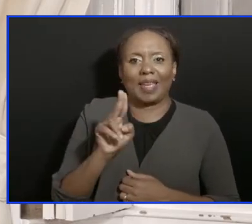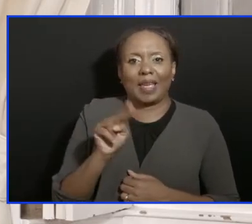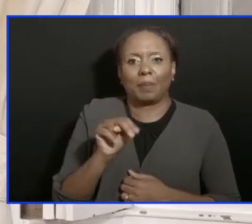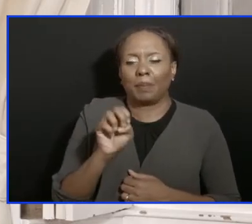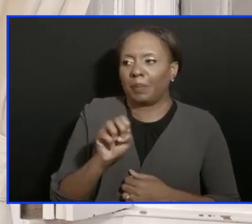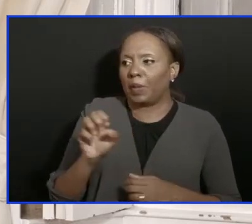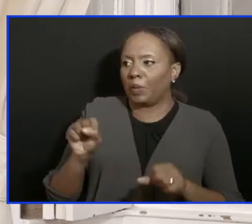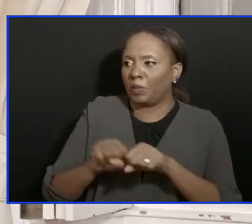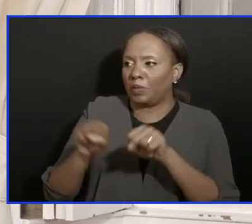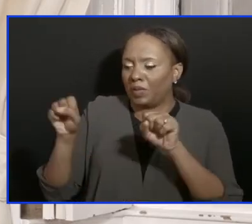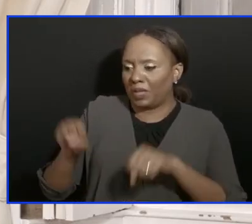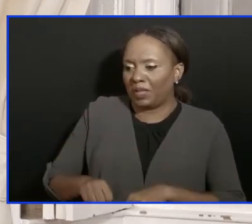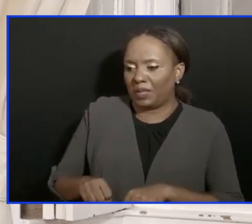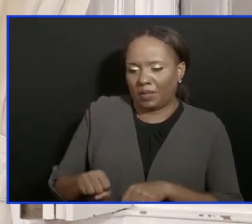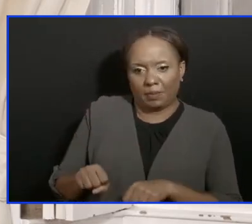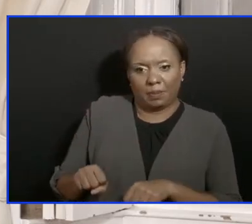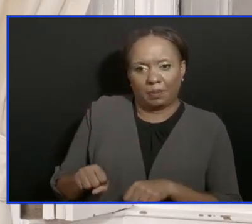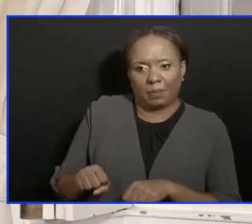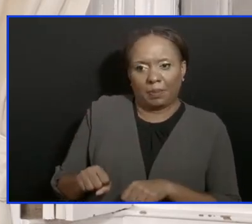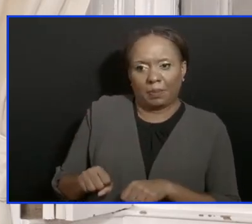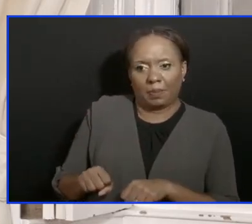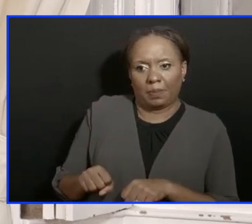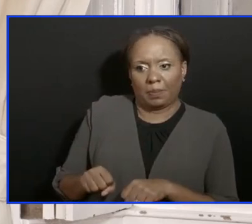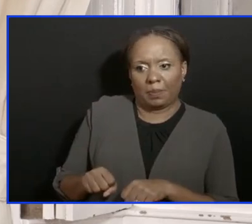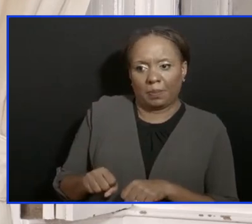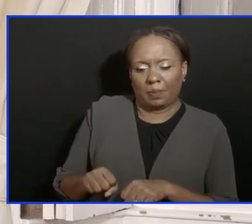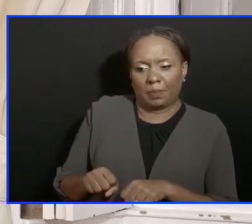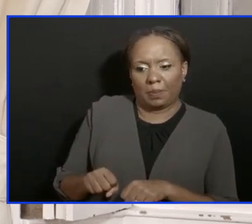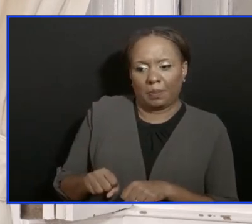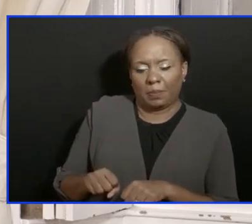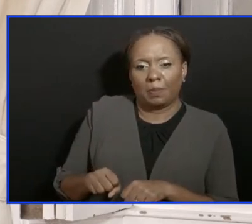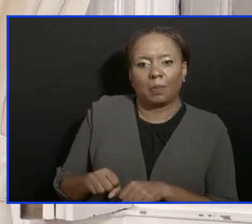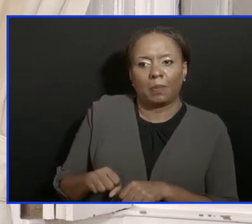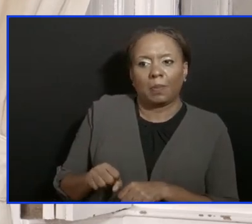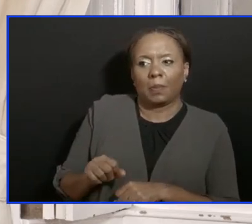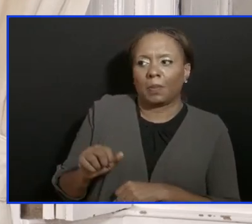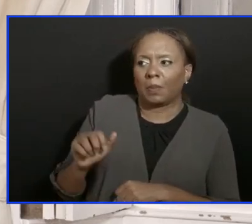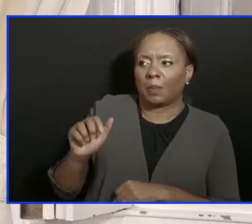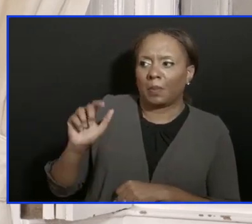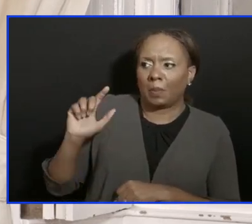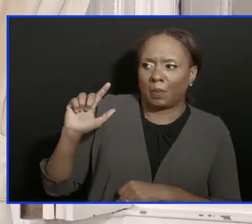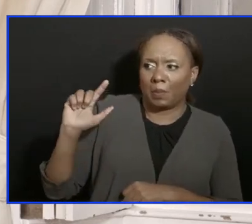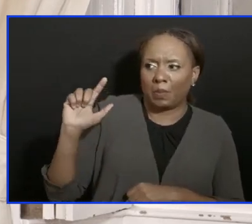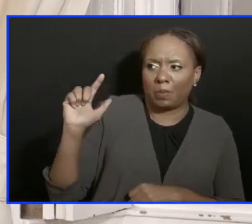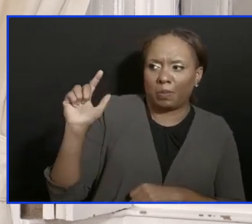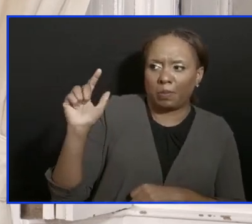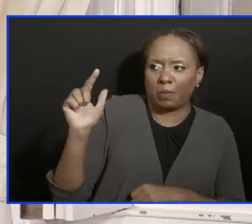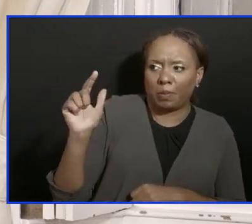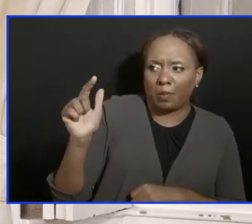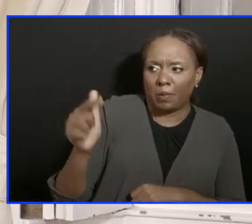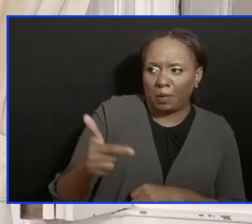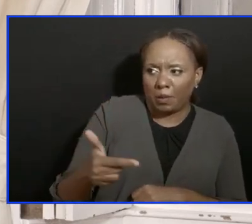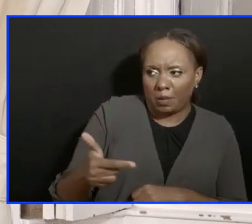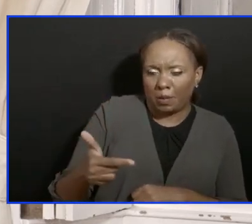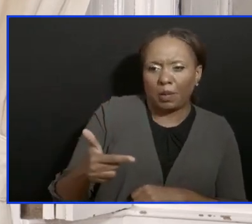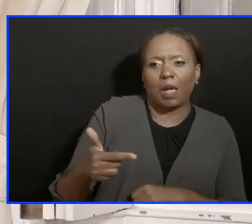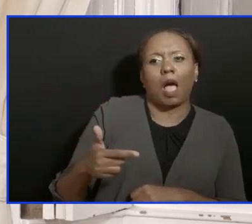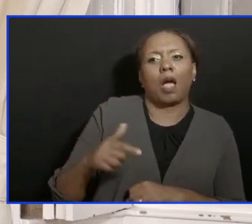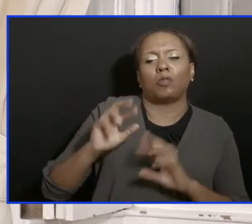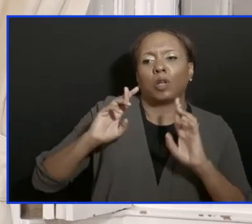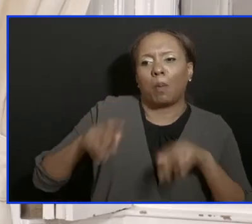in this space, will, at some point in time later on, will sort and eventually mount a response.